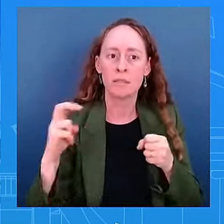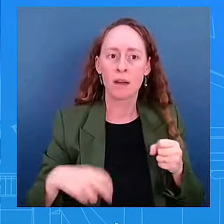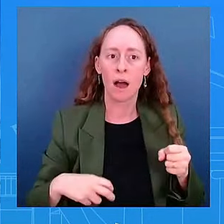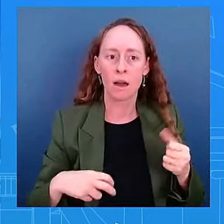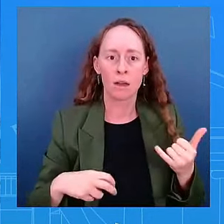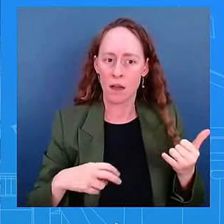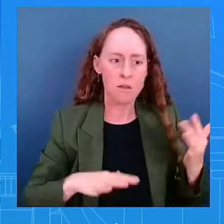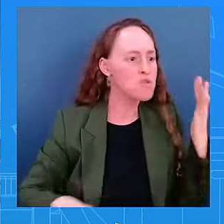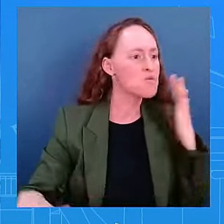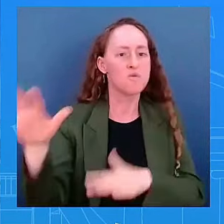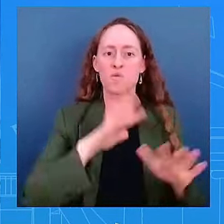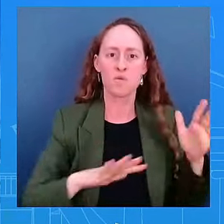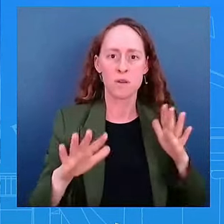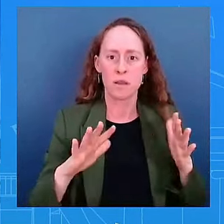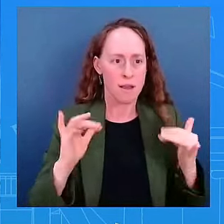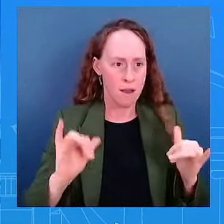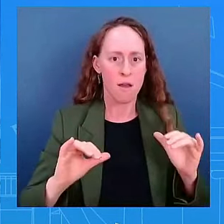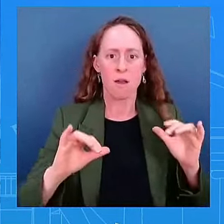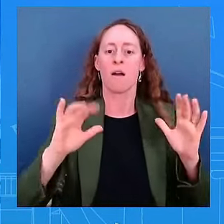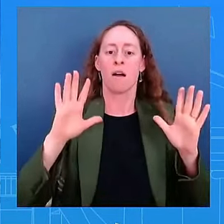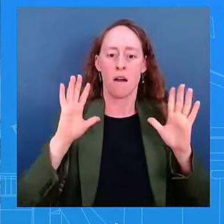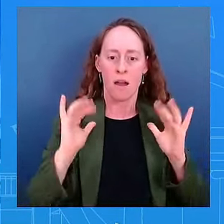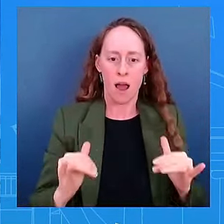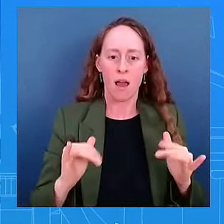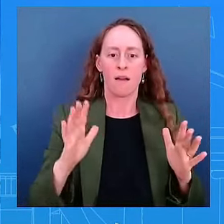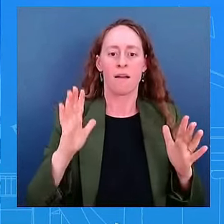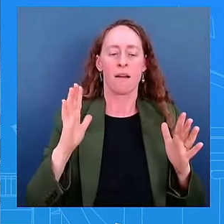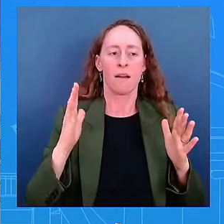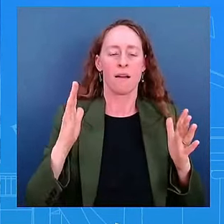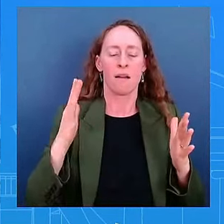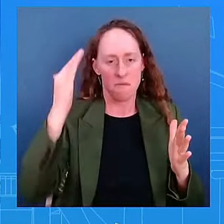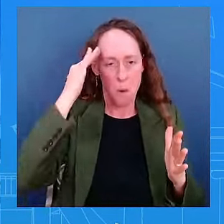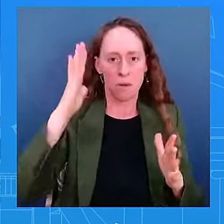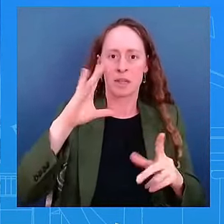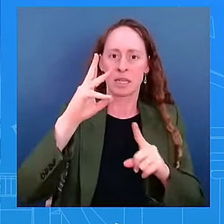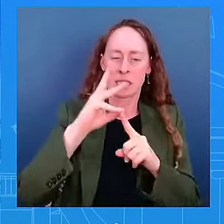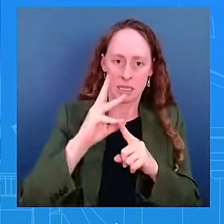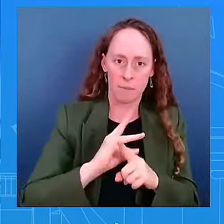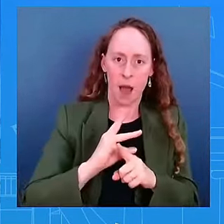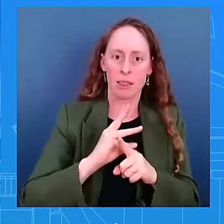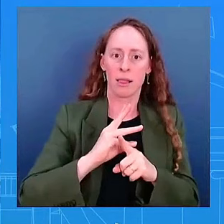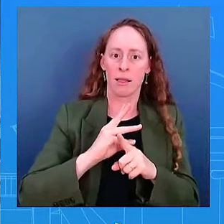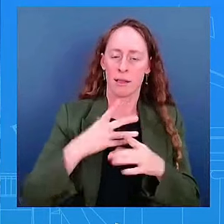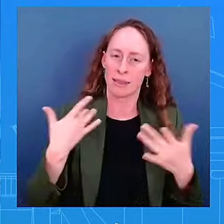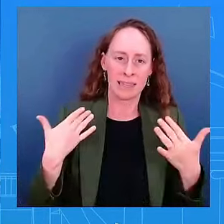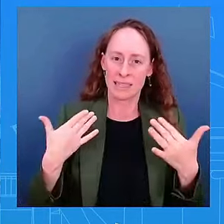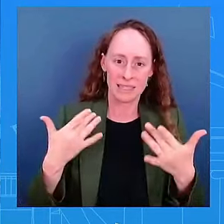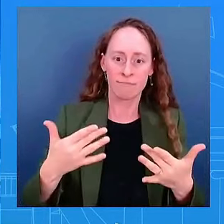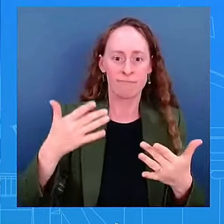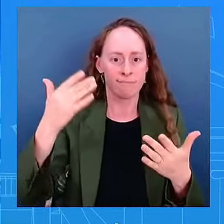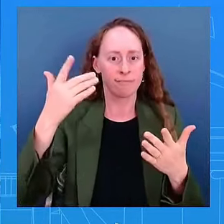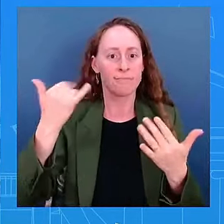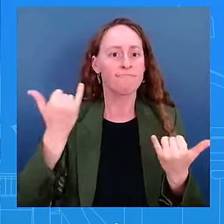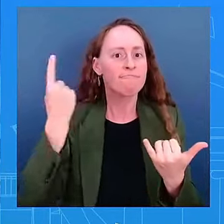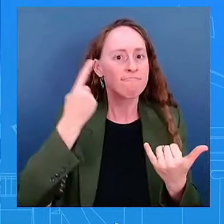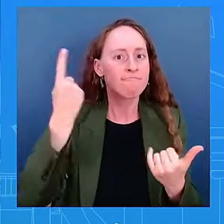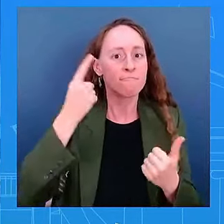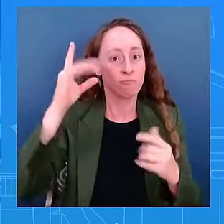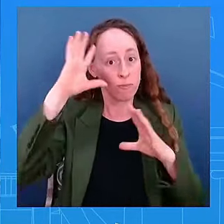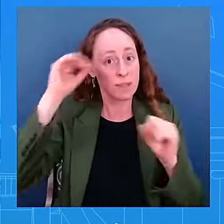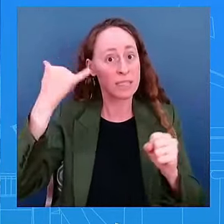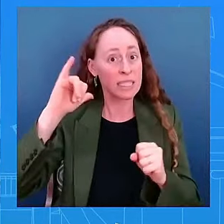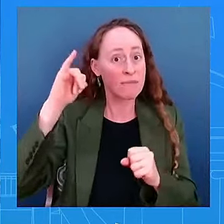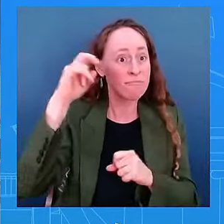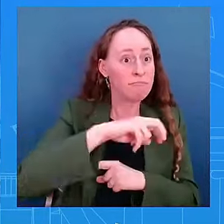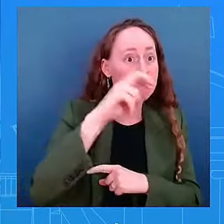time left? Obviously, the president was also balancing a reelection campaign at the same time. Does this free him up? Are there considerations being given to what else he might be able to do that